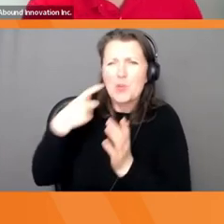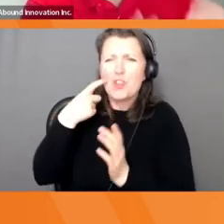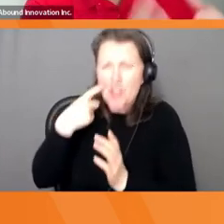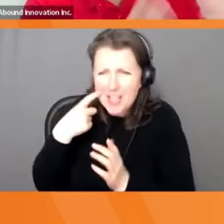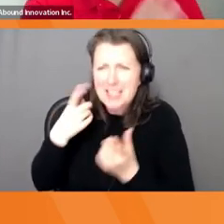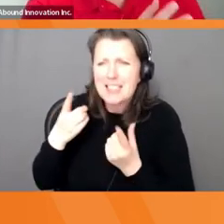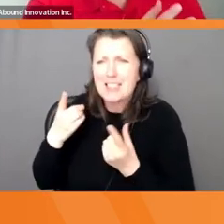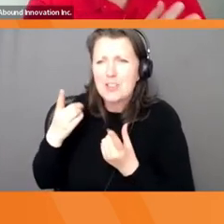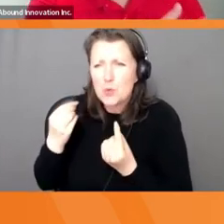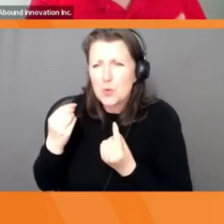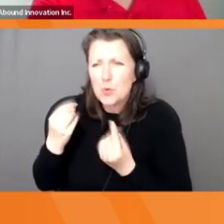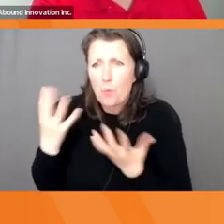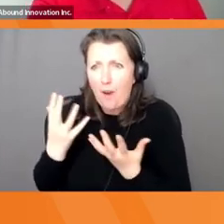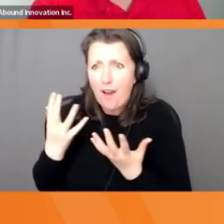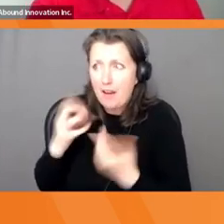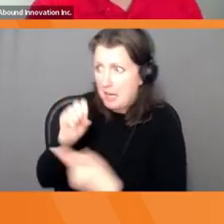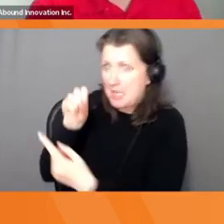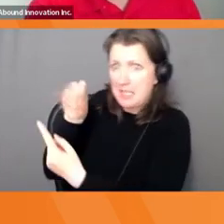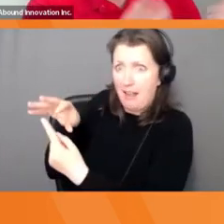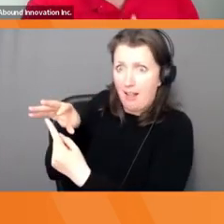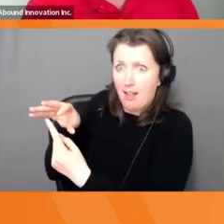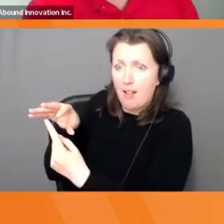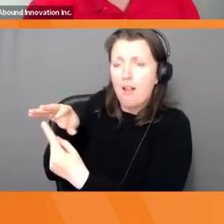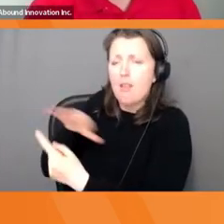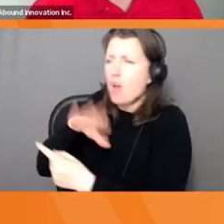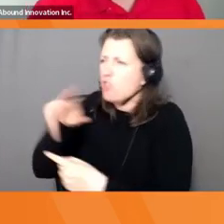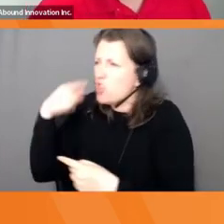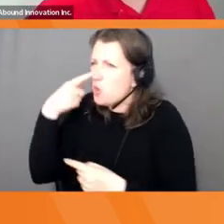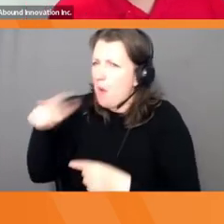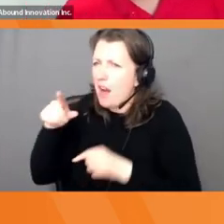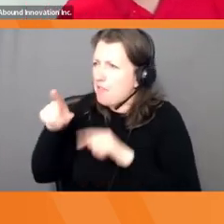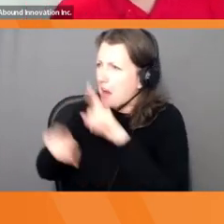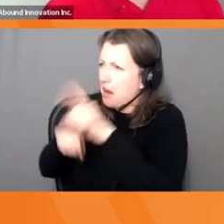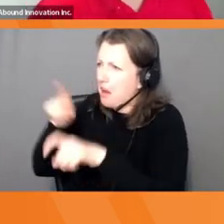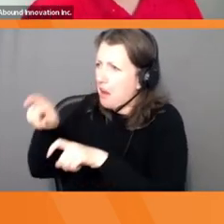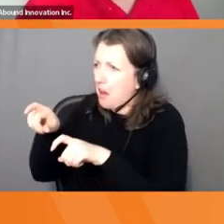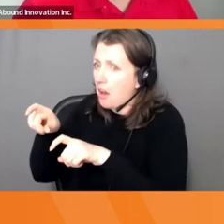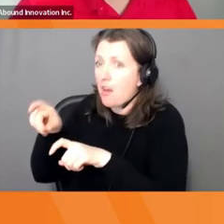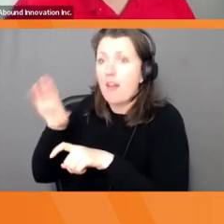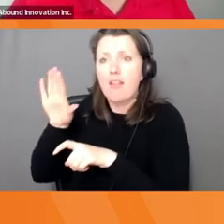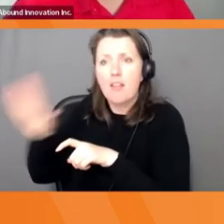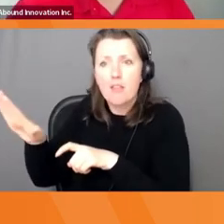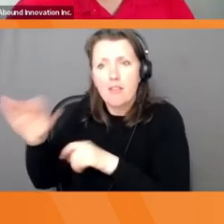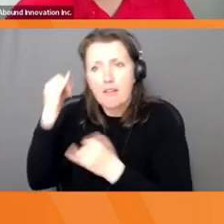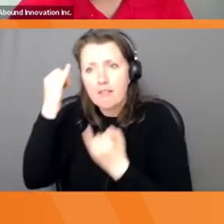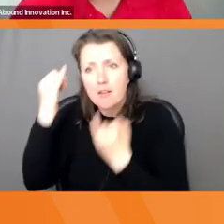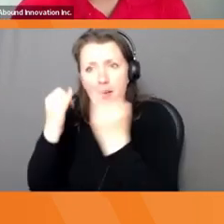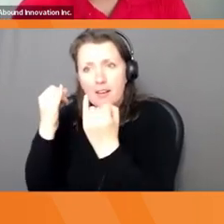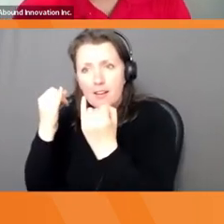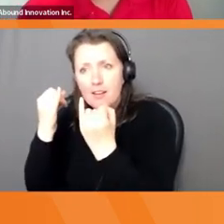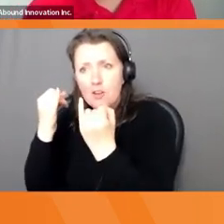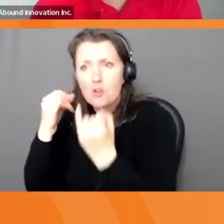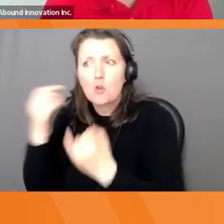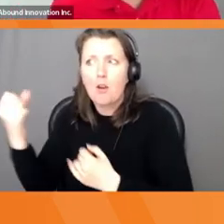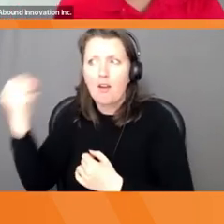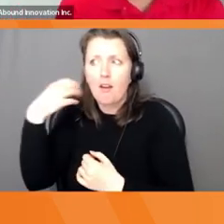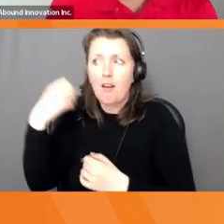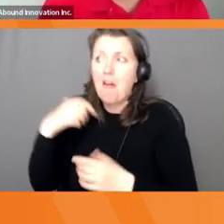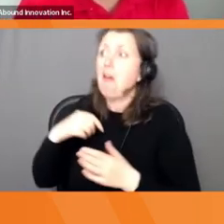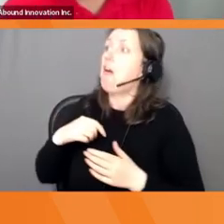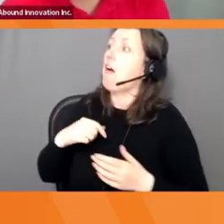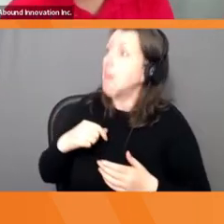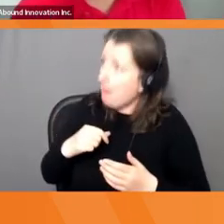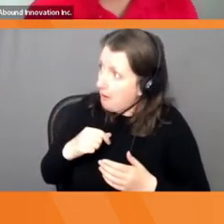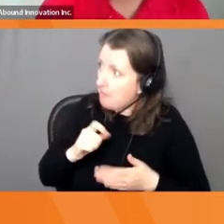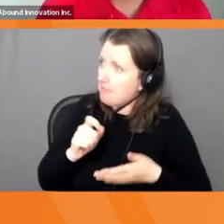and then you can use that to gain a lot of insight from whatever is that you're observing. So I want to give you a quick try, I want you to try